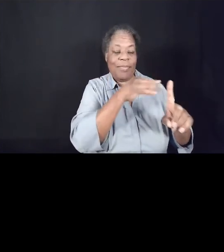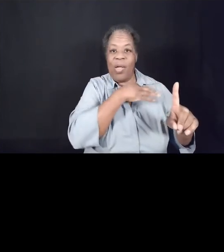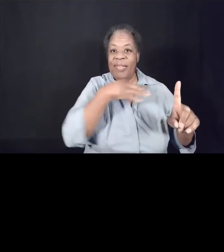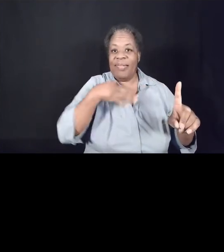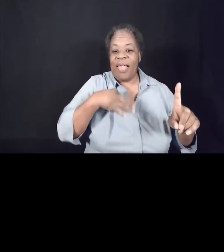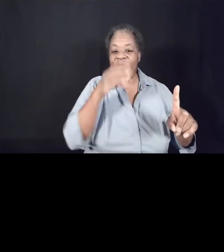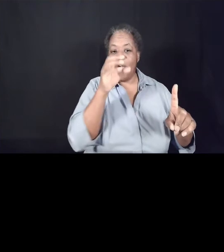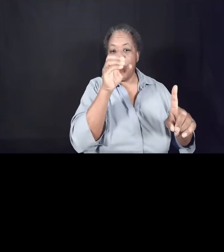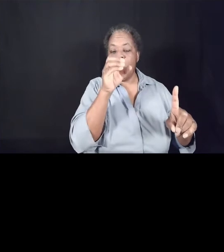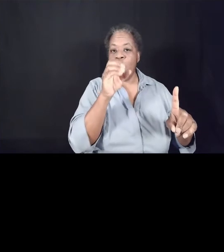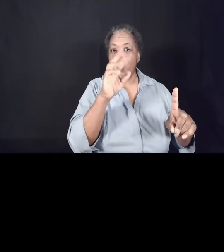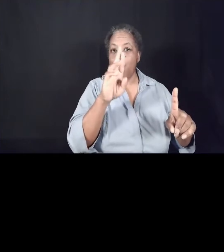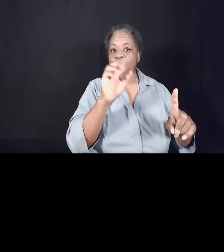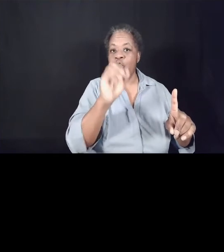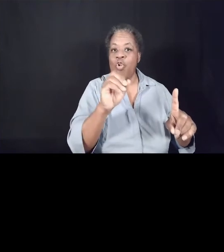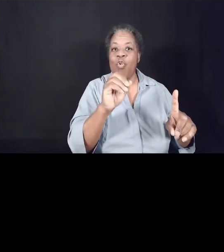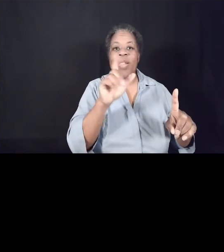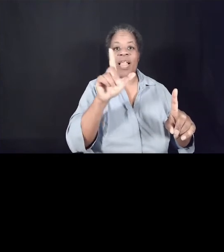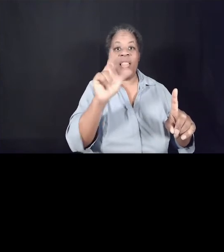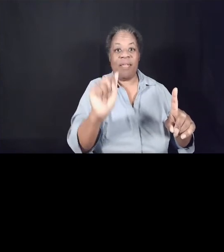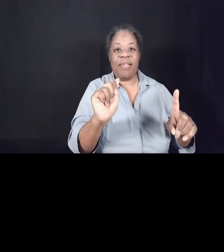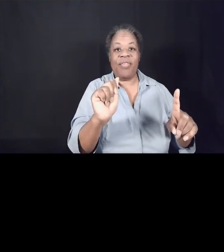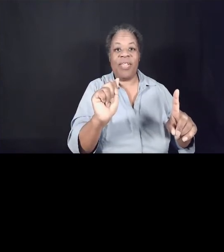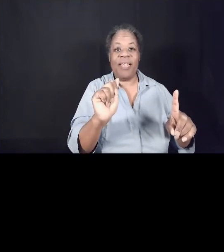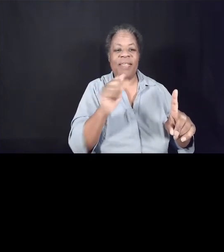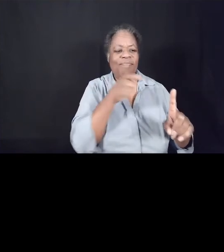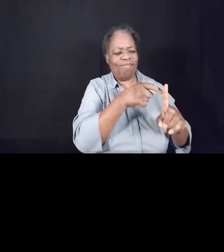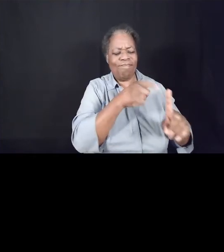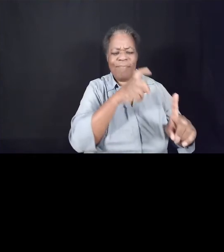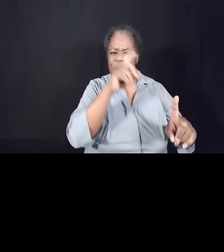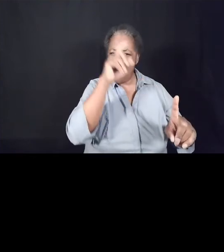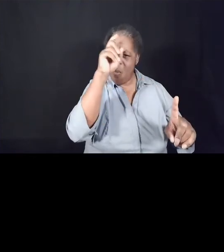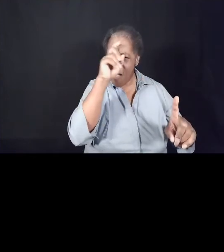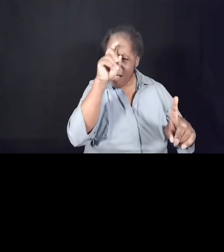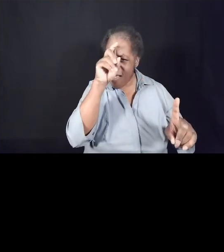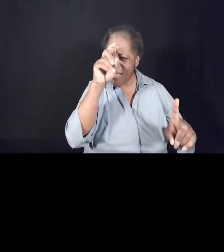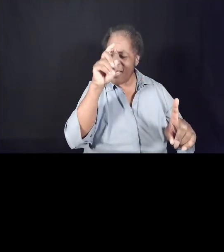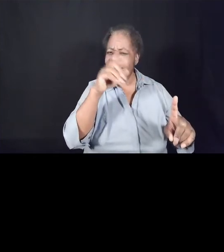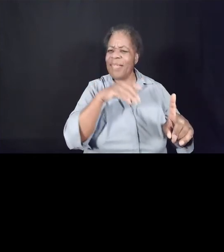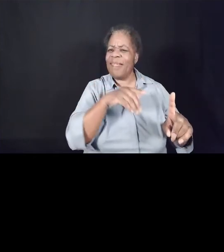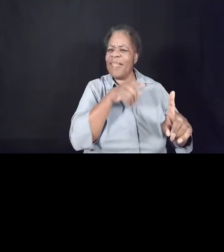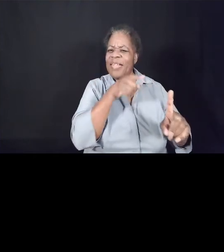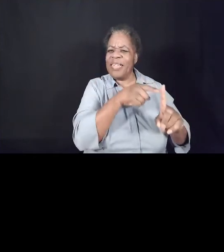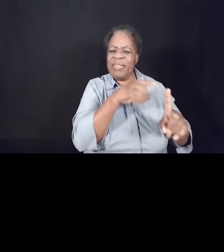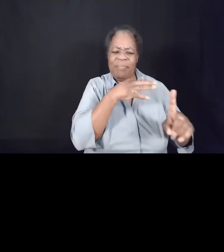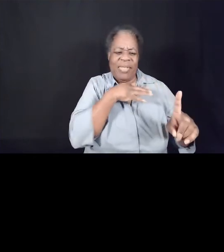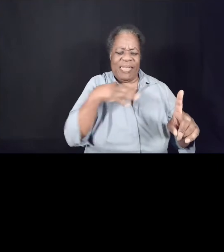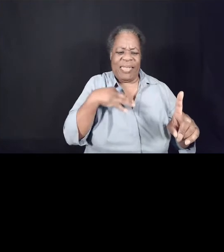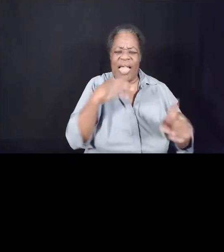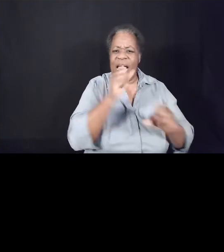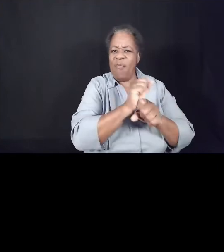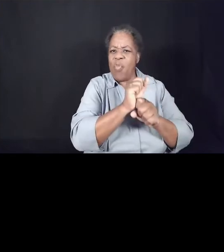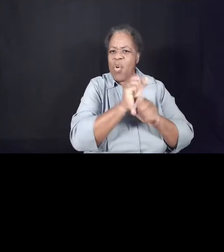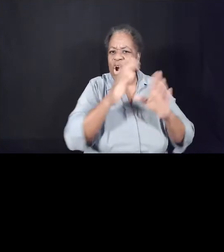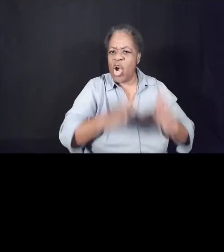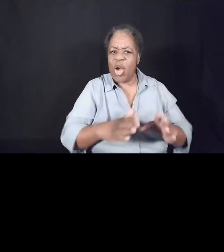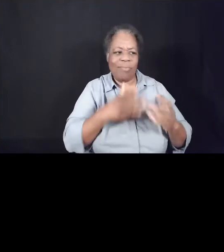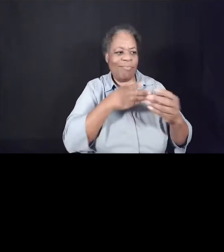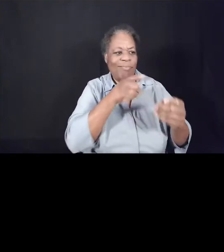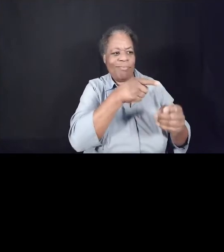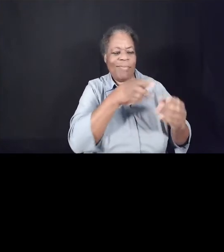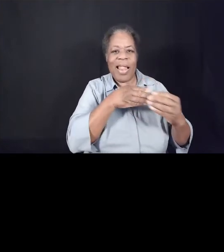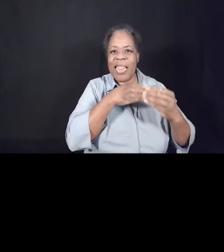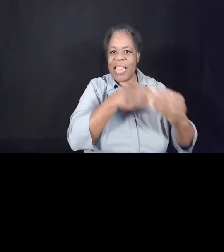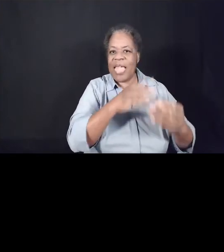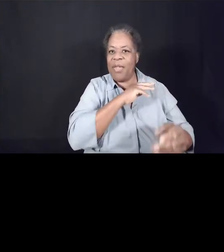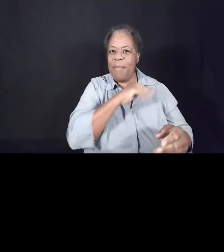in Los Angeles. A wise and experienced veteran crew staff worker, Vivian has led mission teams. She's trained